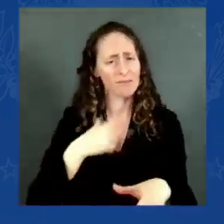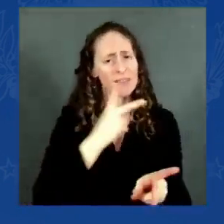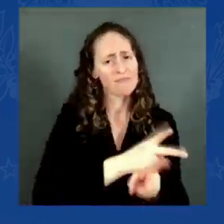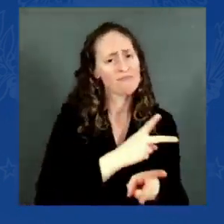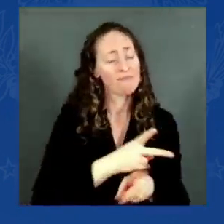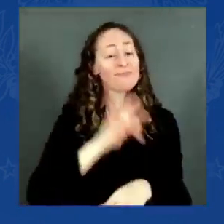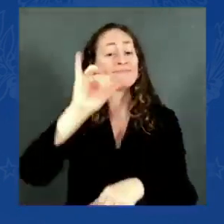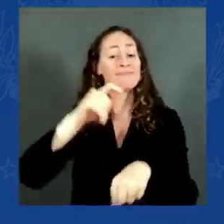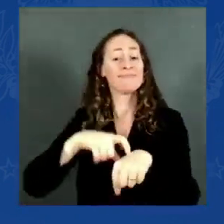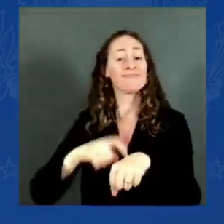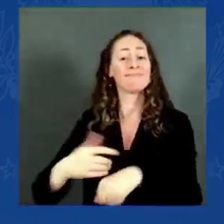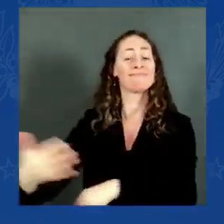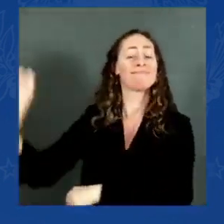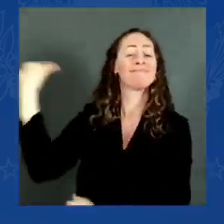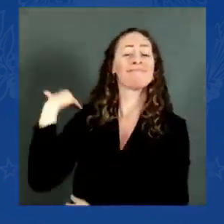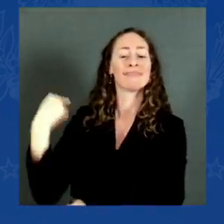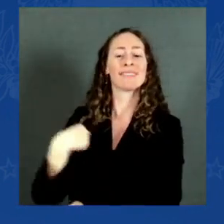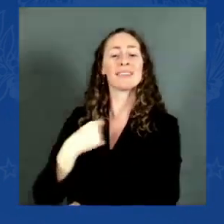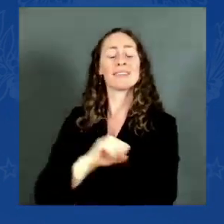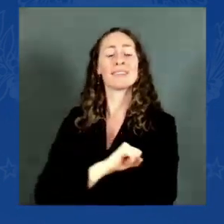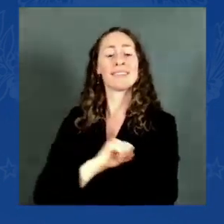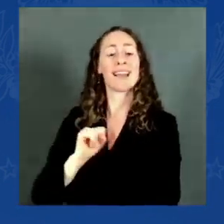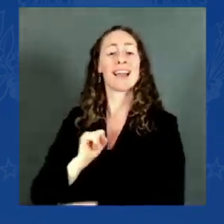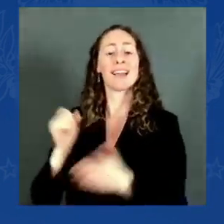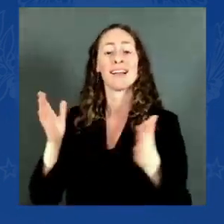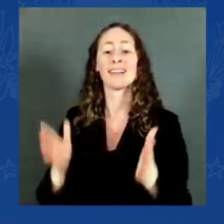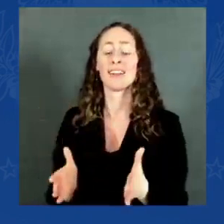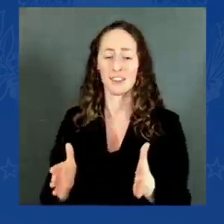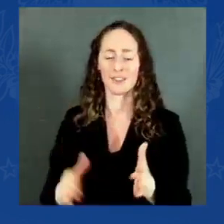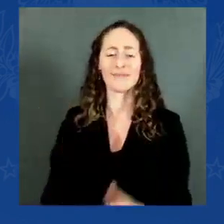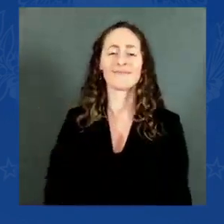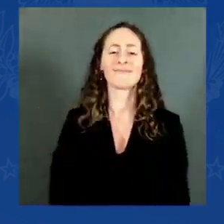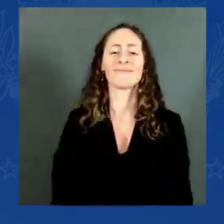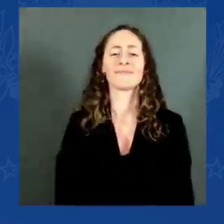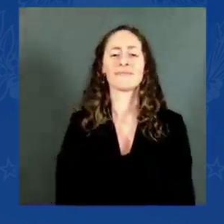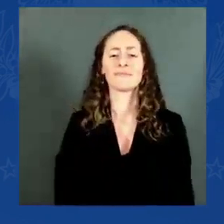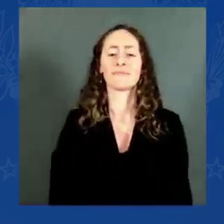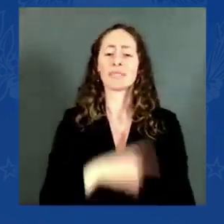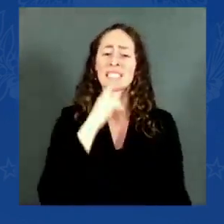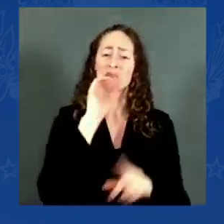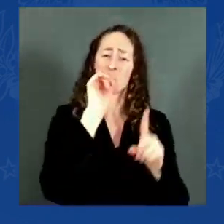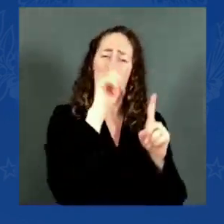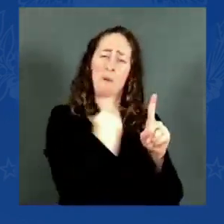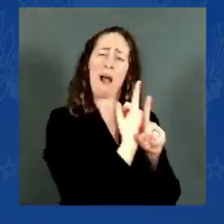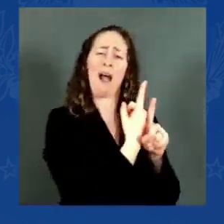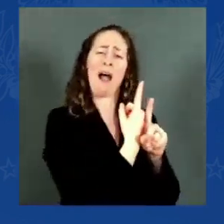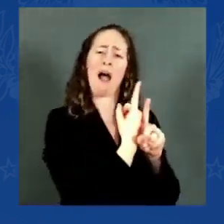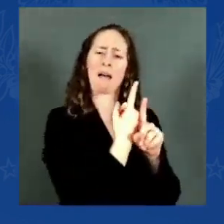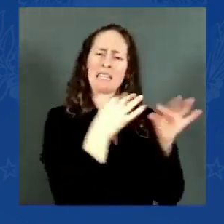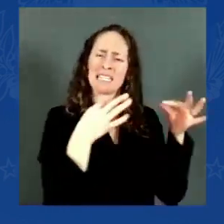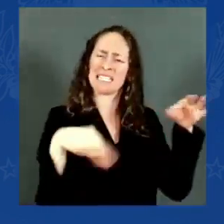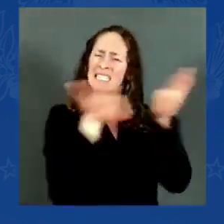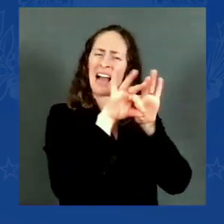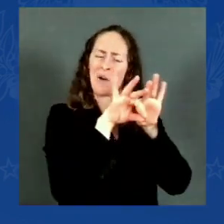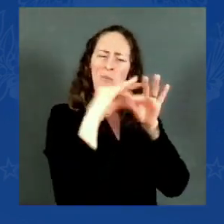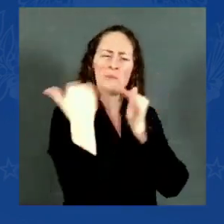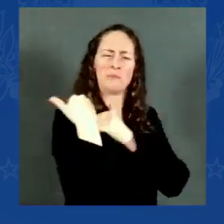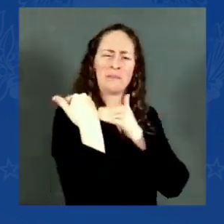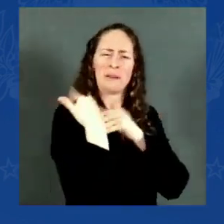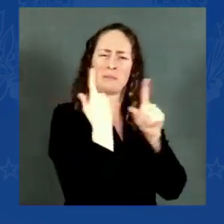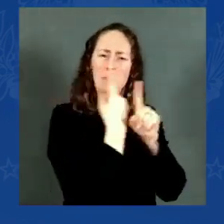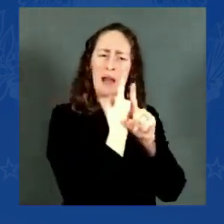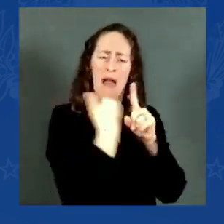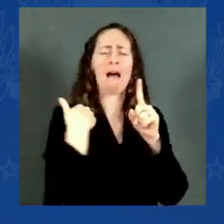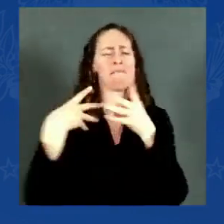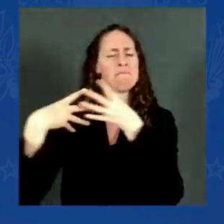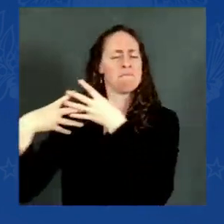sacred obligation. We have many obligations, but one truly sacred obligation to